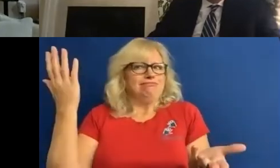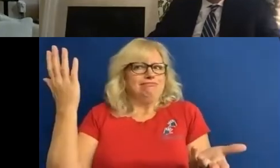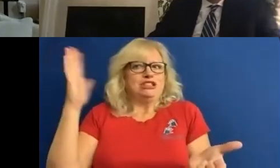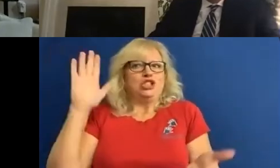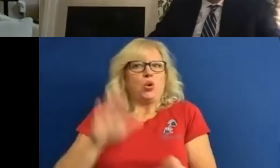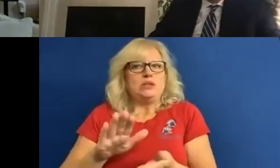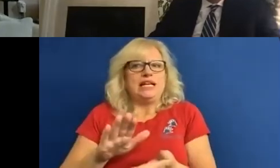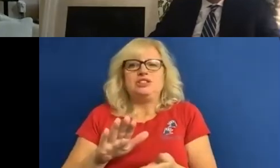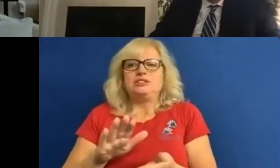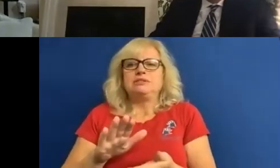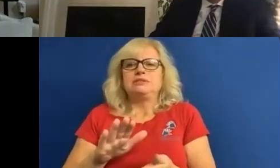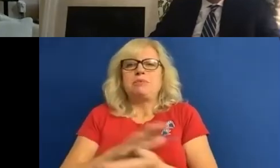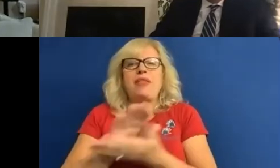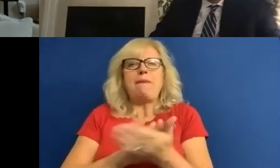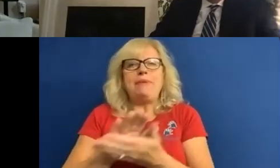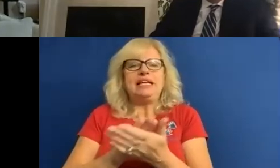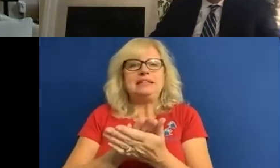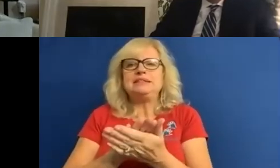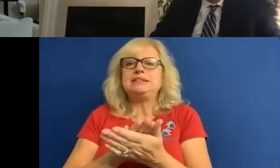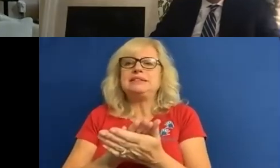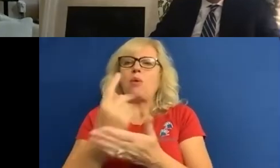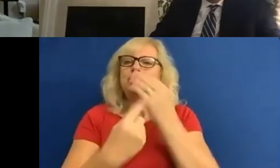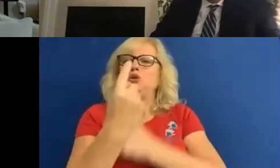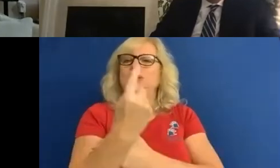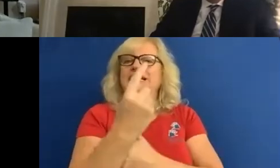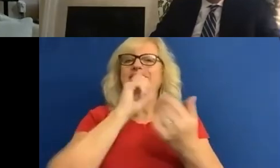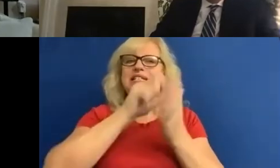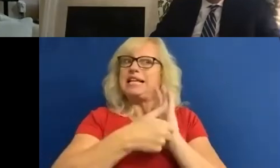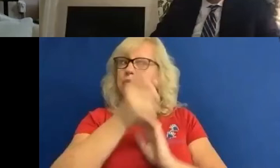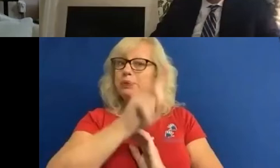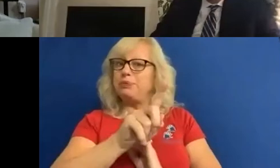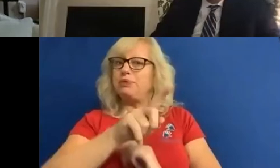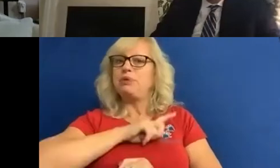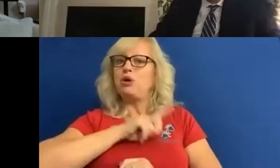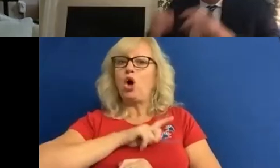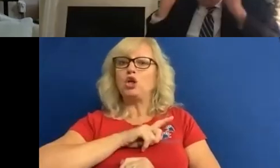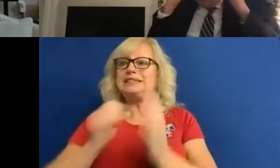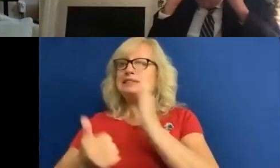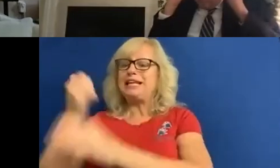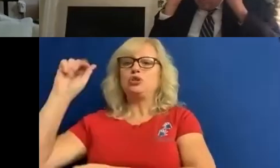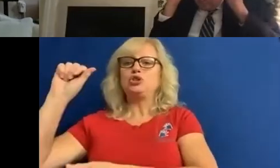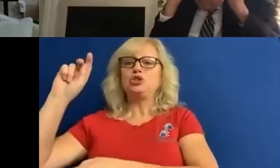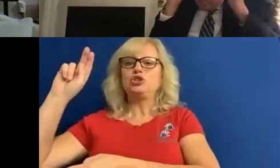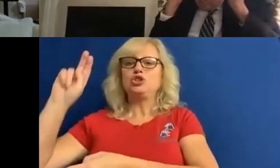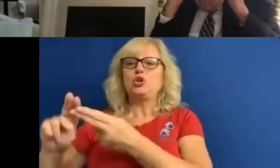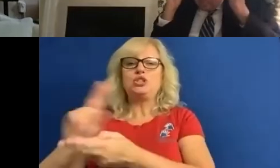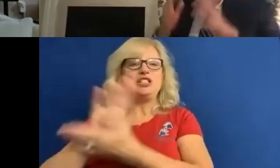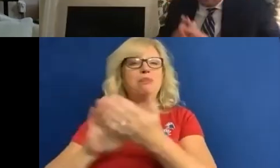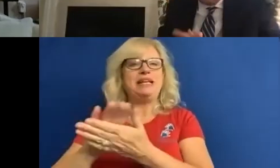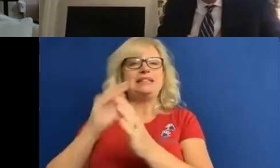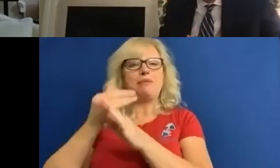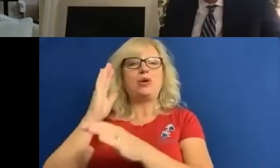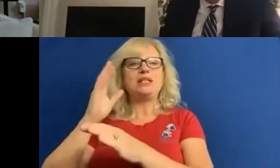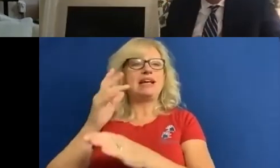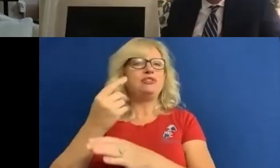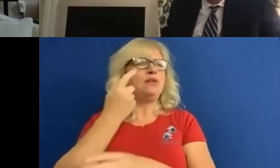give an opportunity for disabled people, because while there are skill shortages, employers are going to have to look to new markets, to new